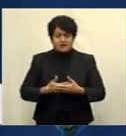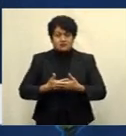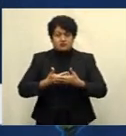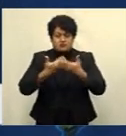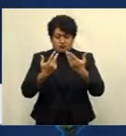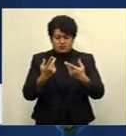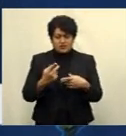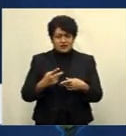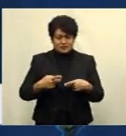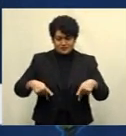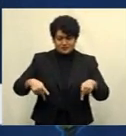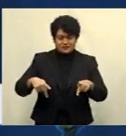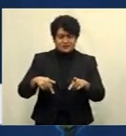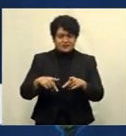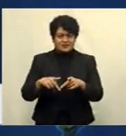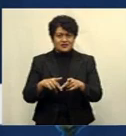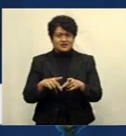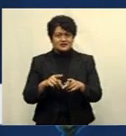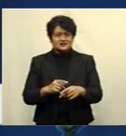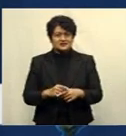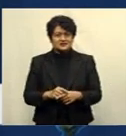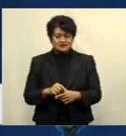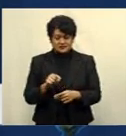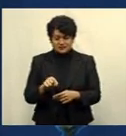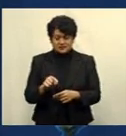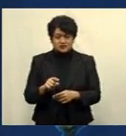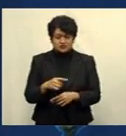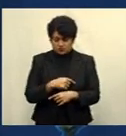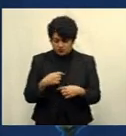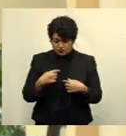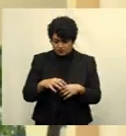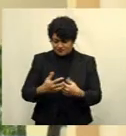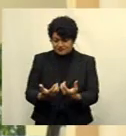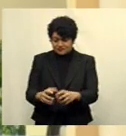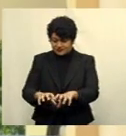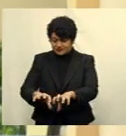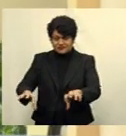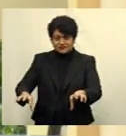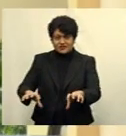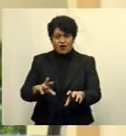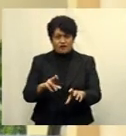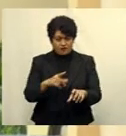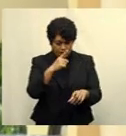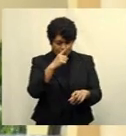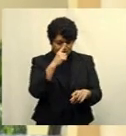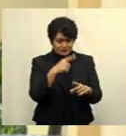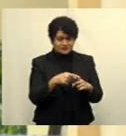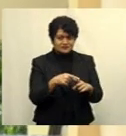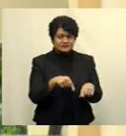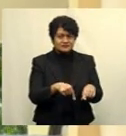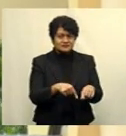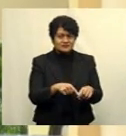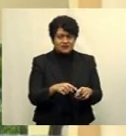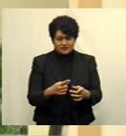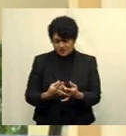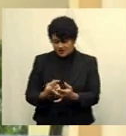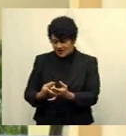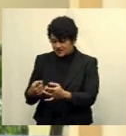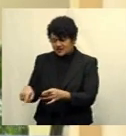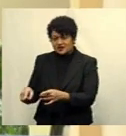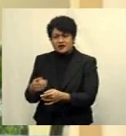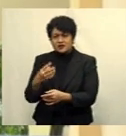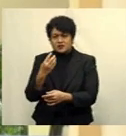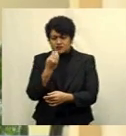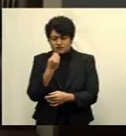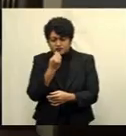able to differentiate the area that's been allocated for the patients versus the area where things like meals, et cetera,